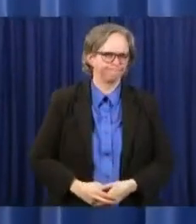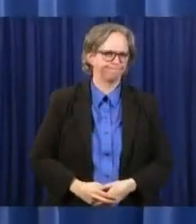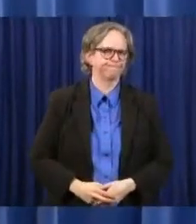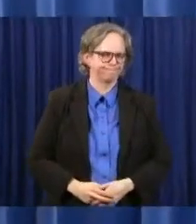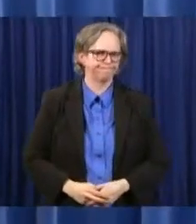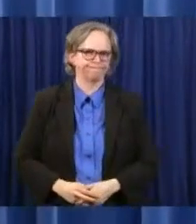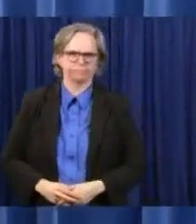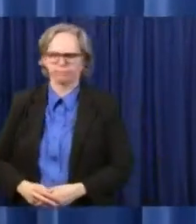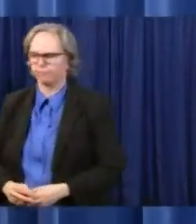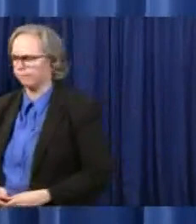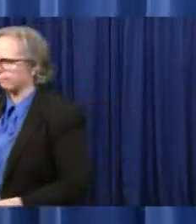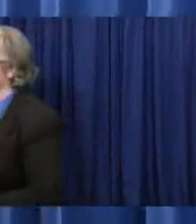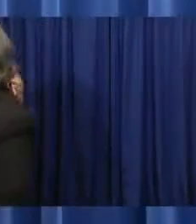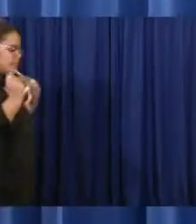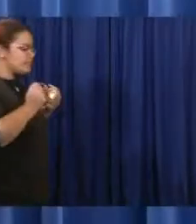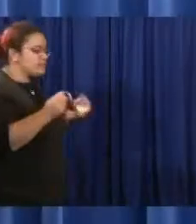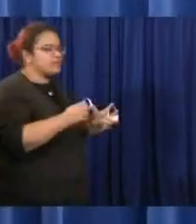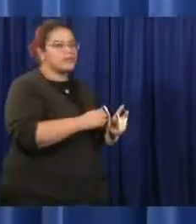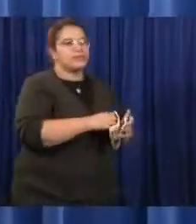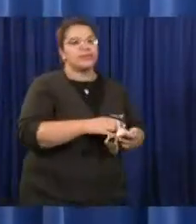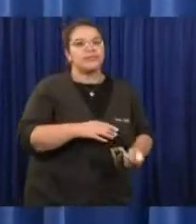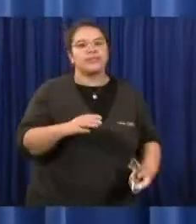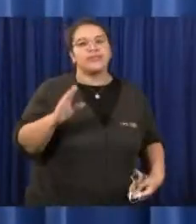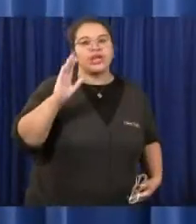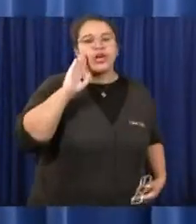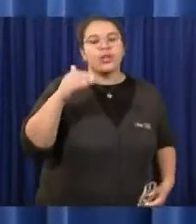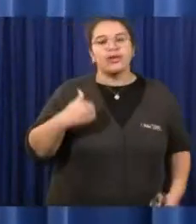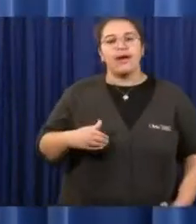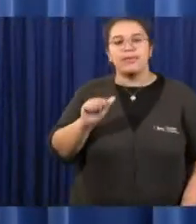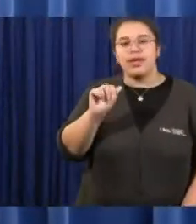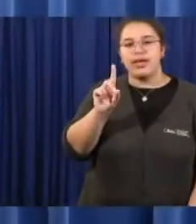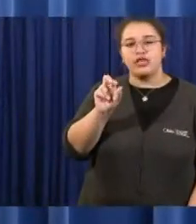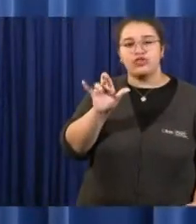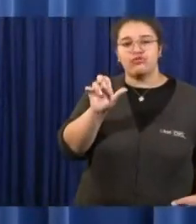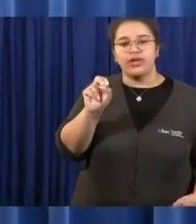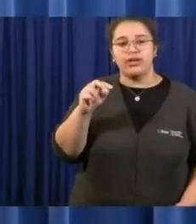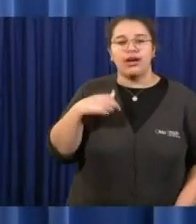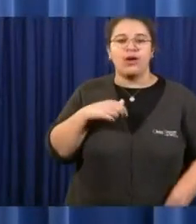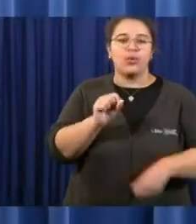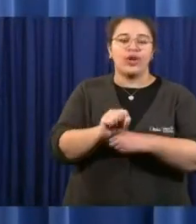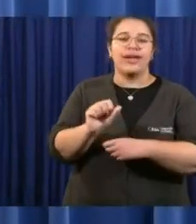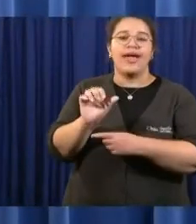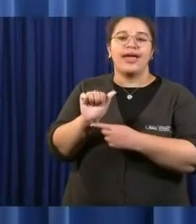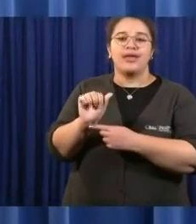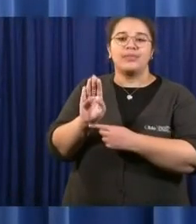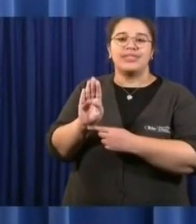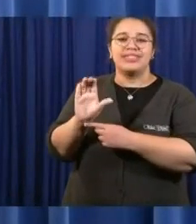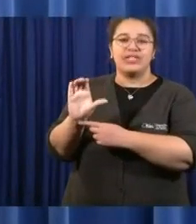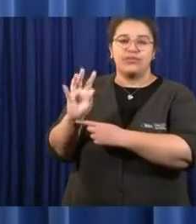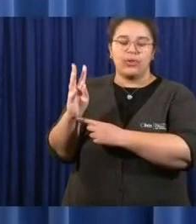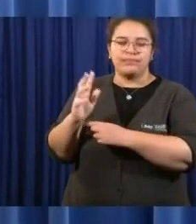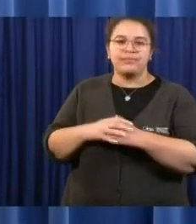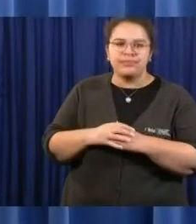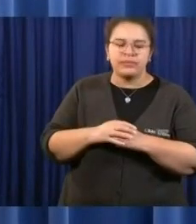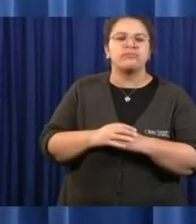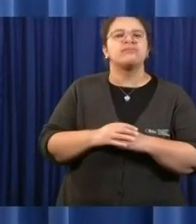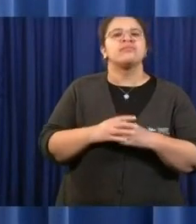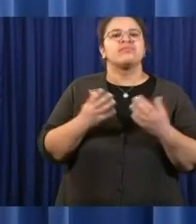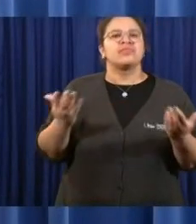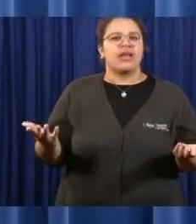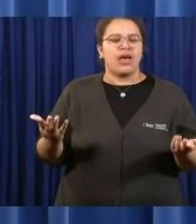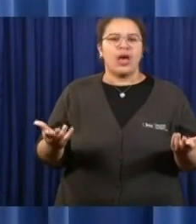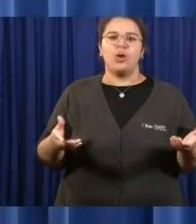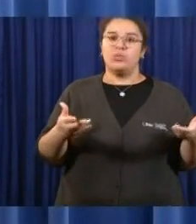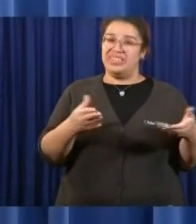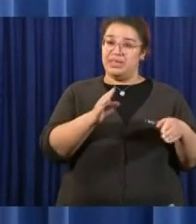Adrian Robbins, NBC4. And my question is for the governor. The shutdown has obviously had huge effects on businesses and now the state as